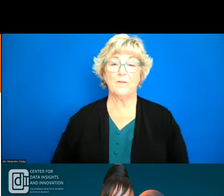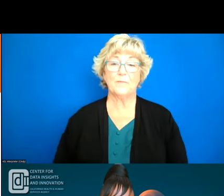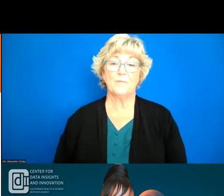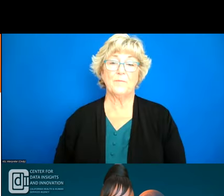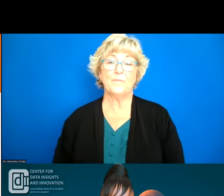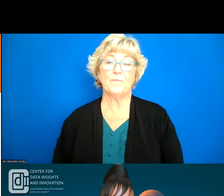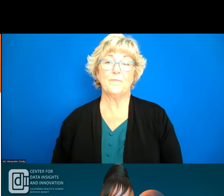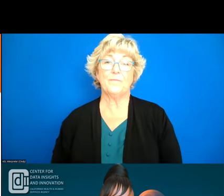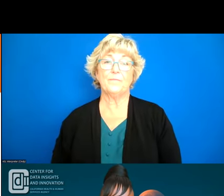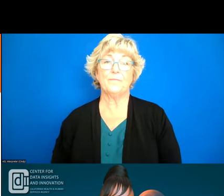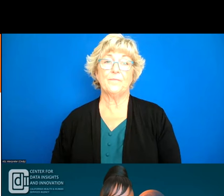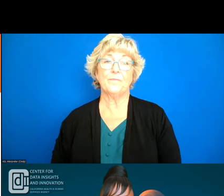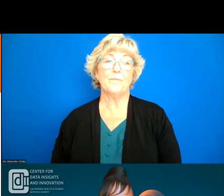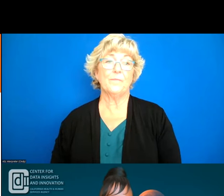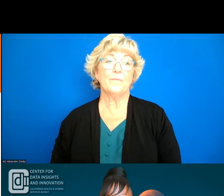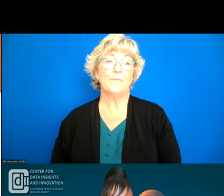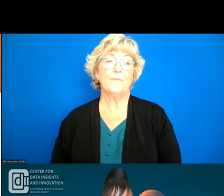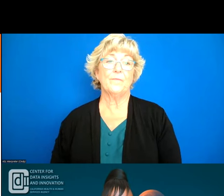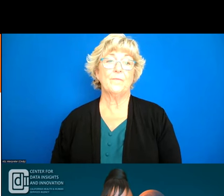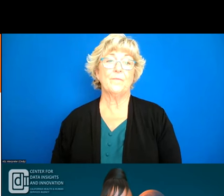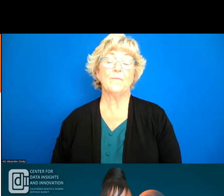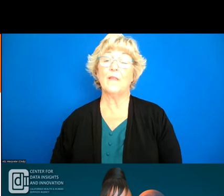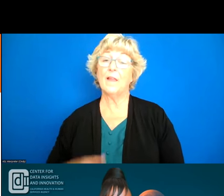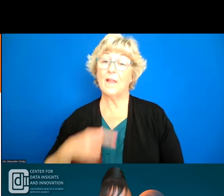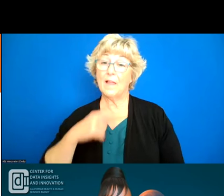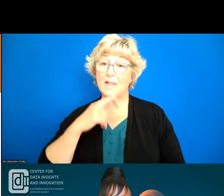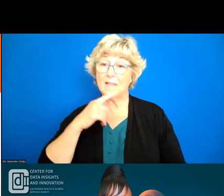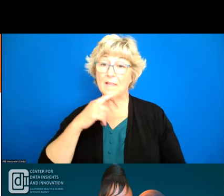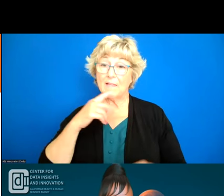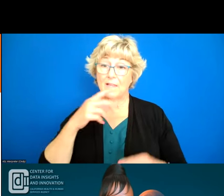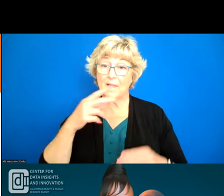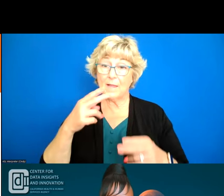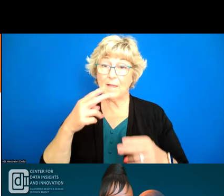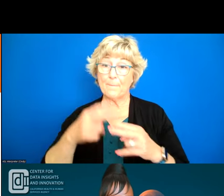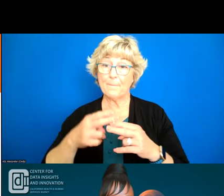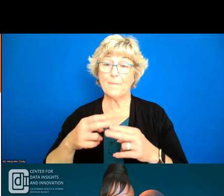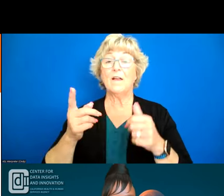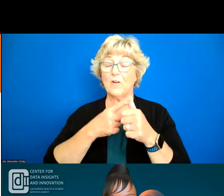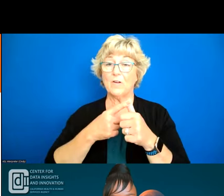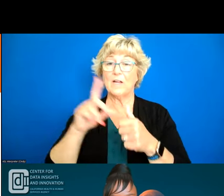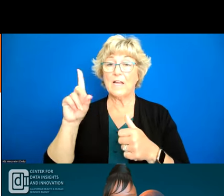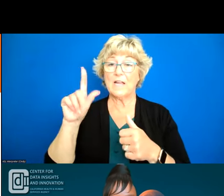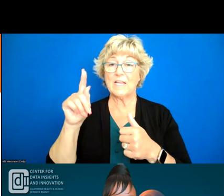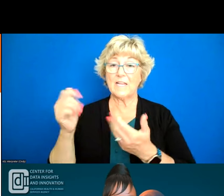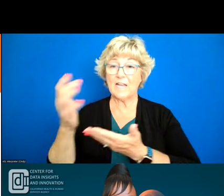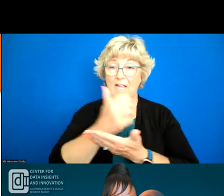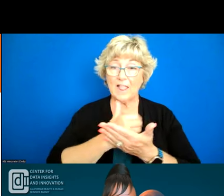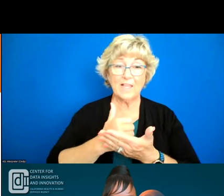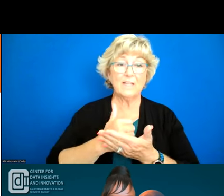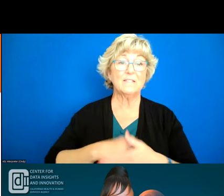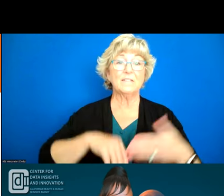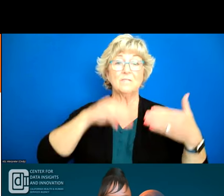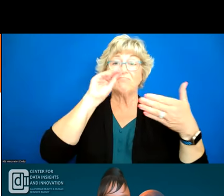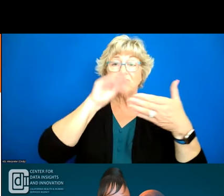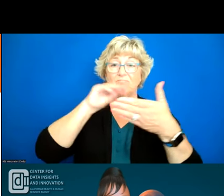slide so as i mentioned just our data collection in terms of next steps building the dashboard and having